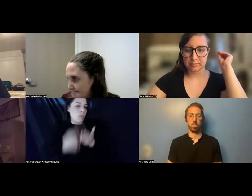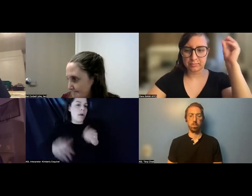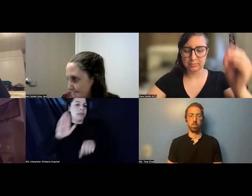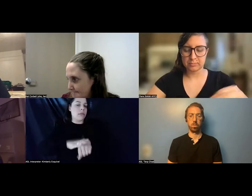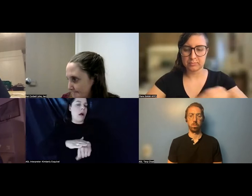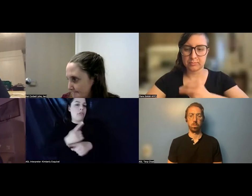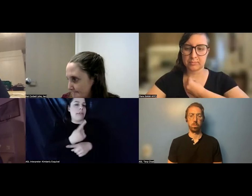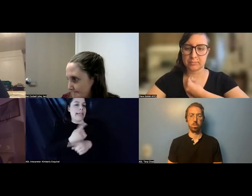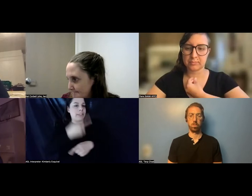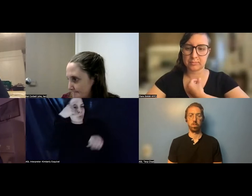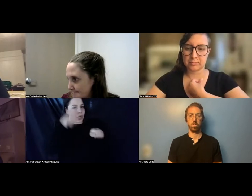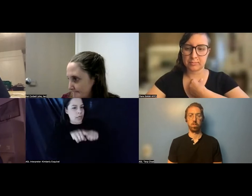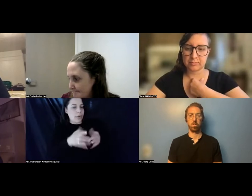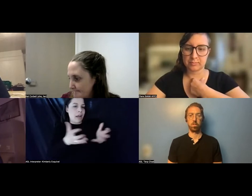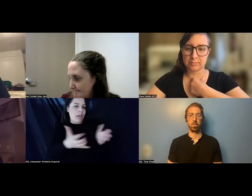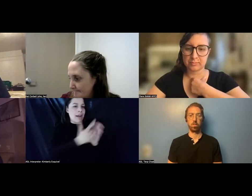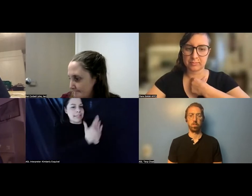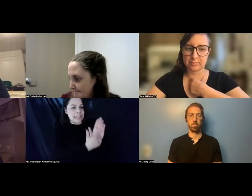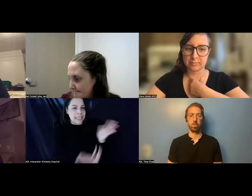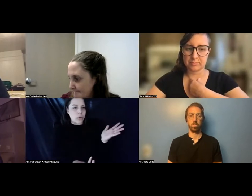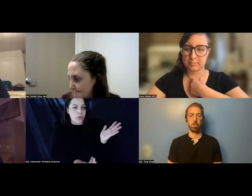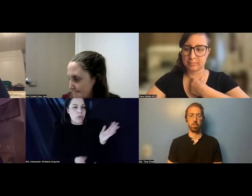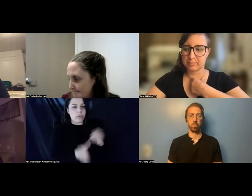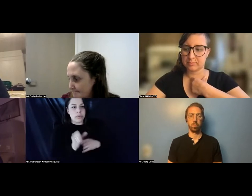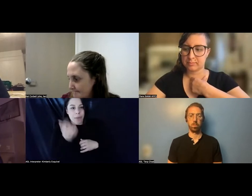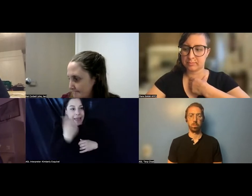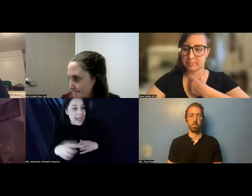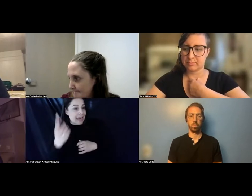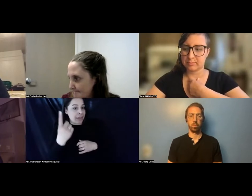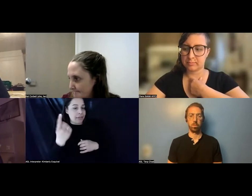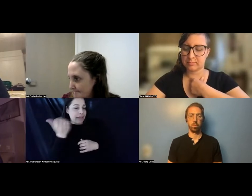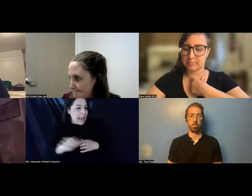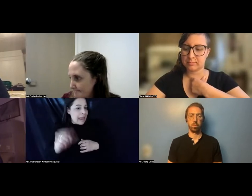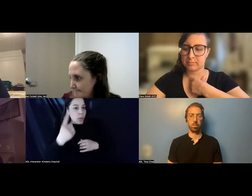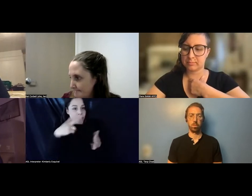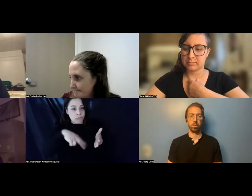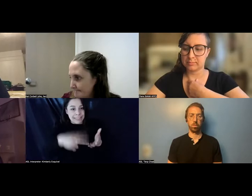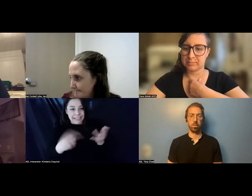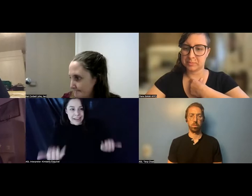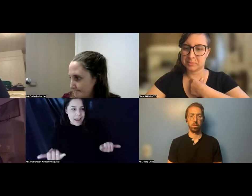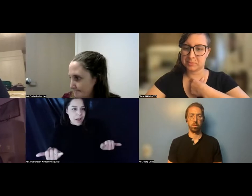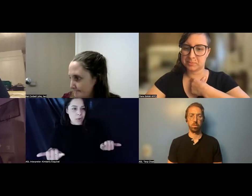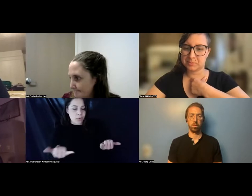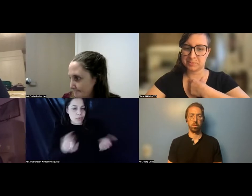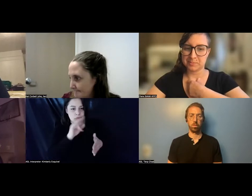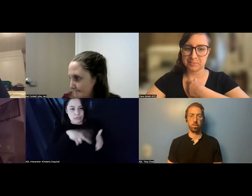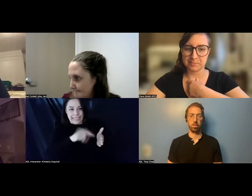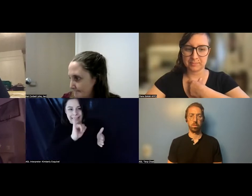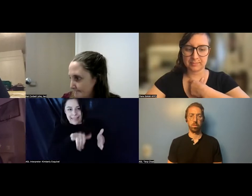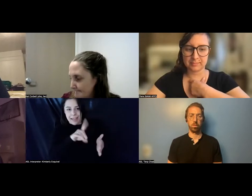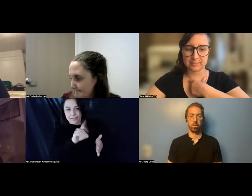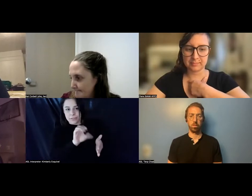a lot of it is legalese. So does anybody read it and, uh, nowadays and, and, uh,